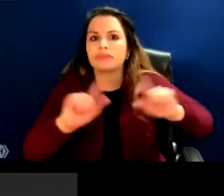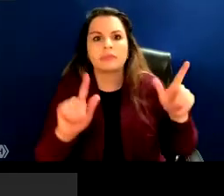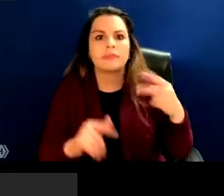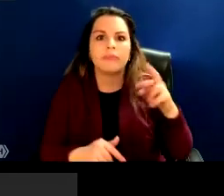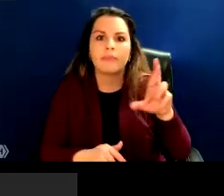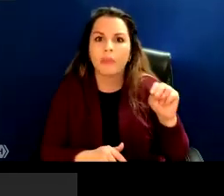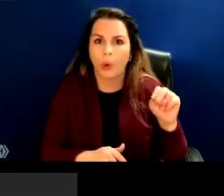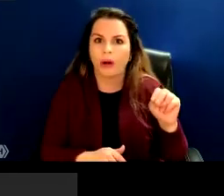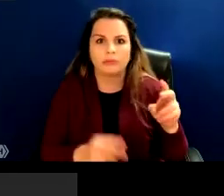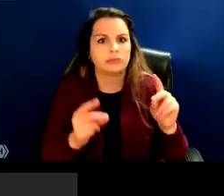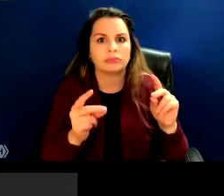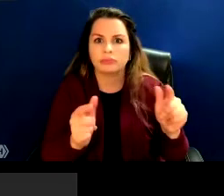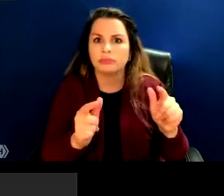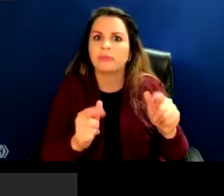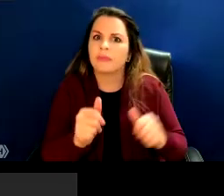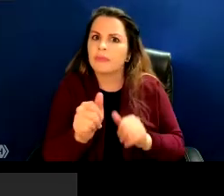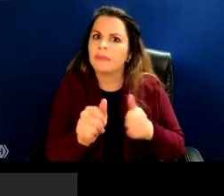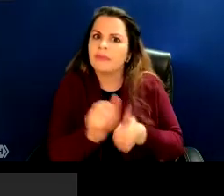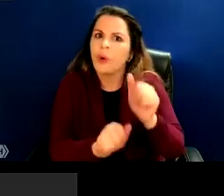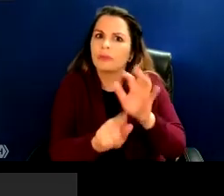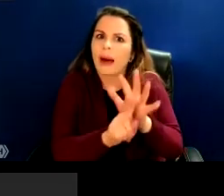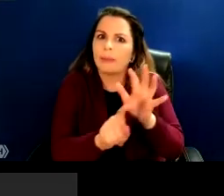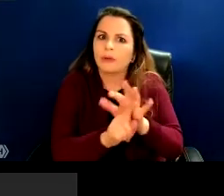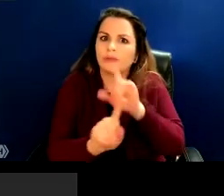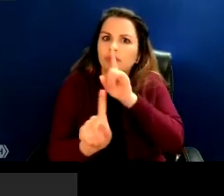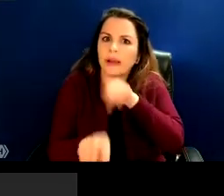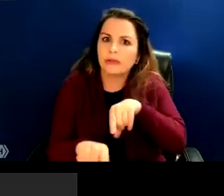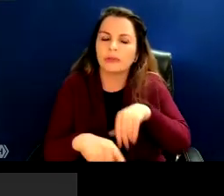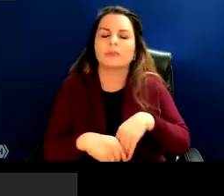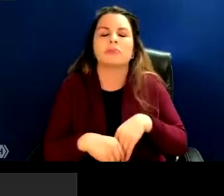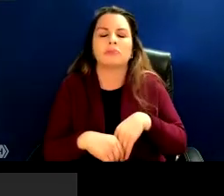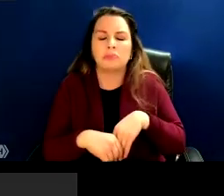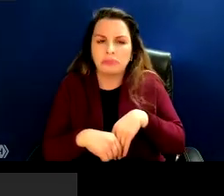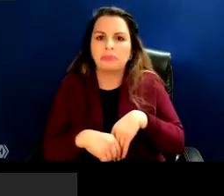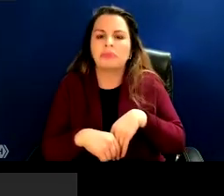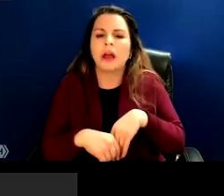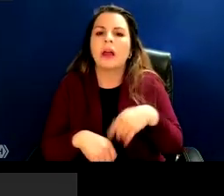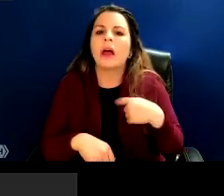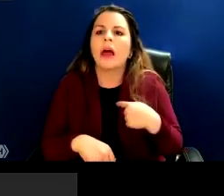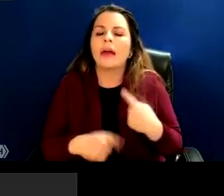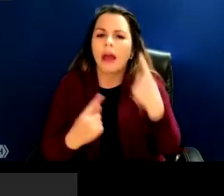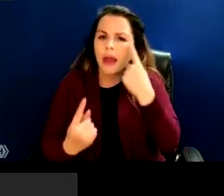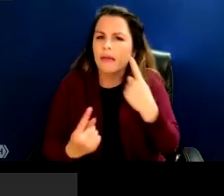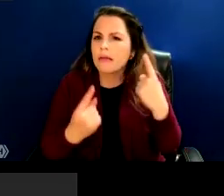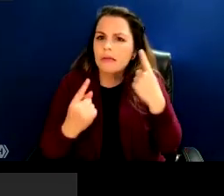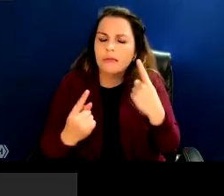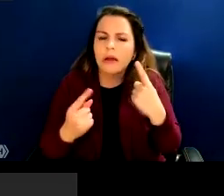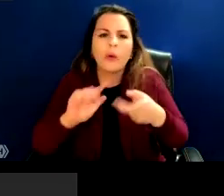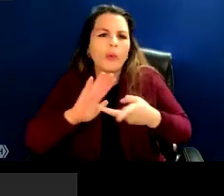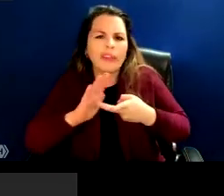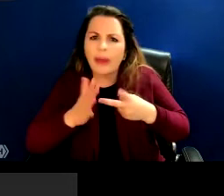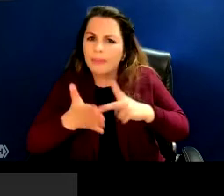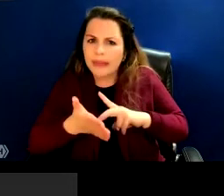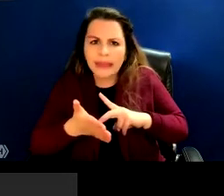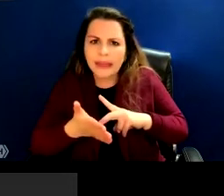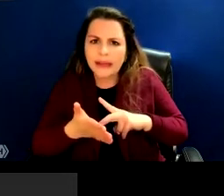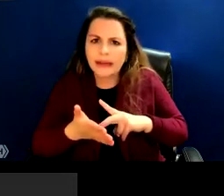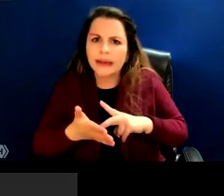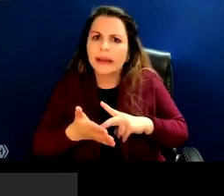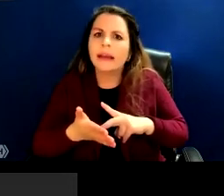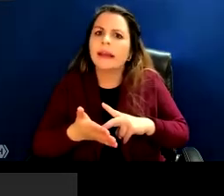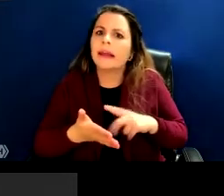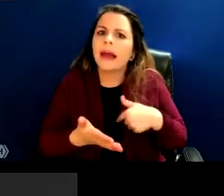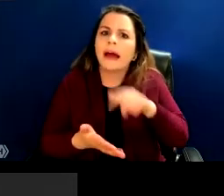pornographic websites. And I was asking the question in the book, what does it mean that you don't have to